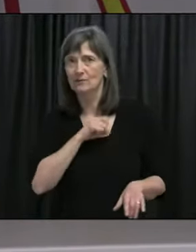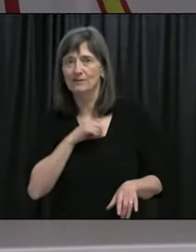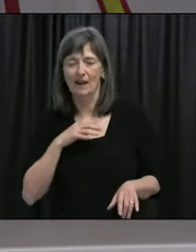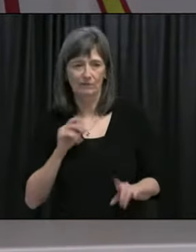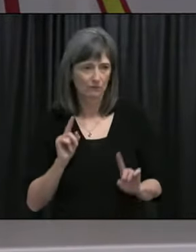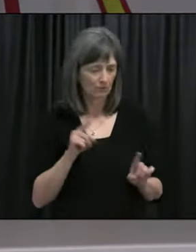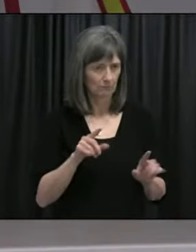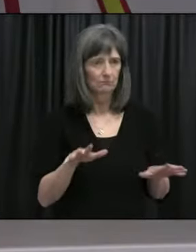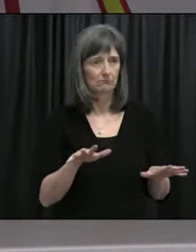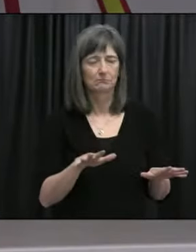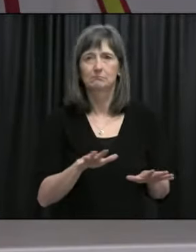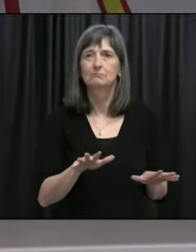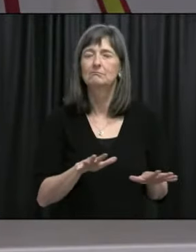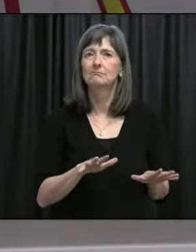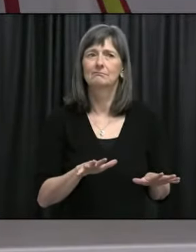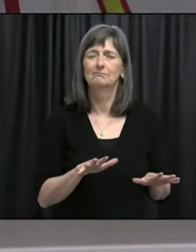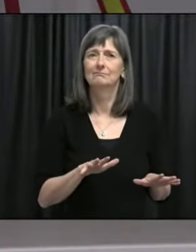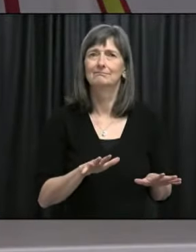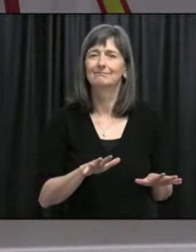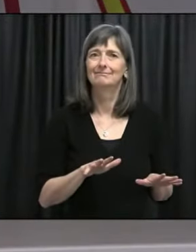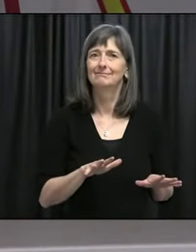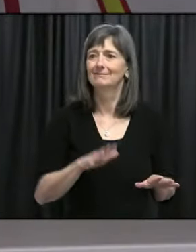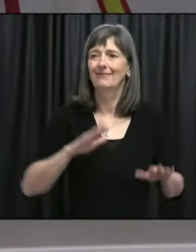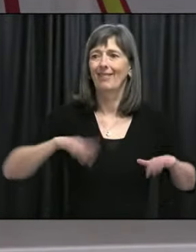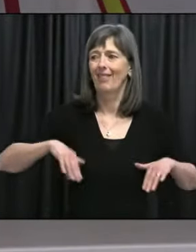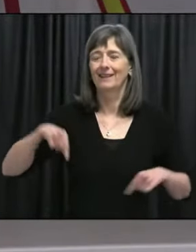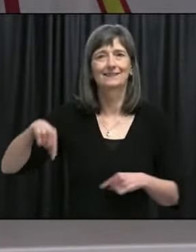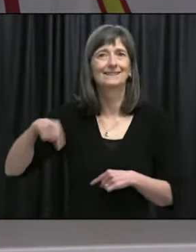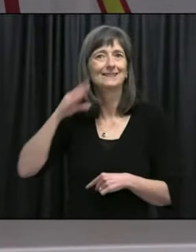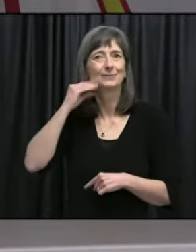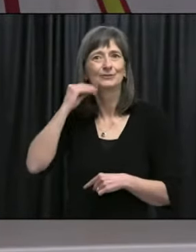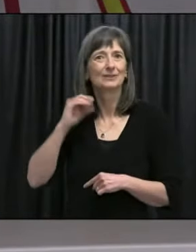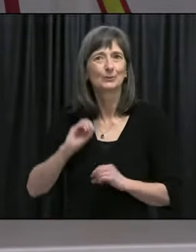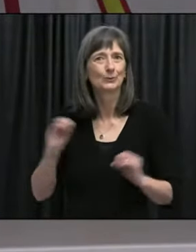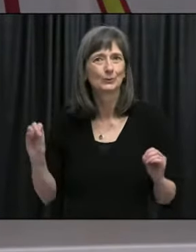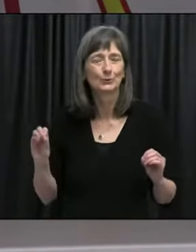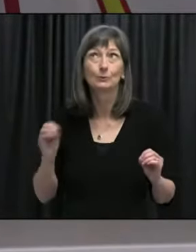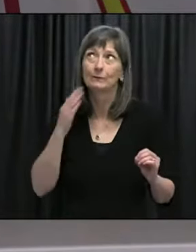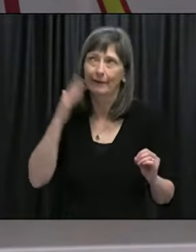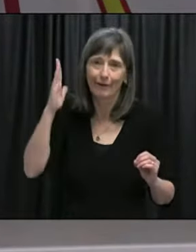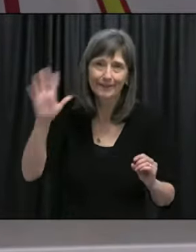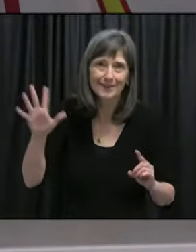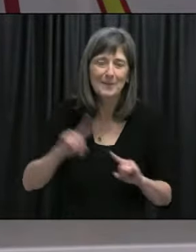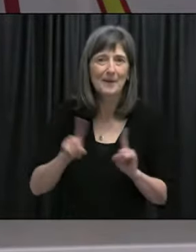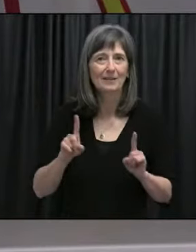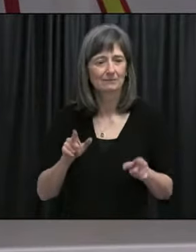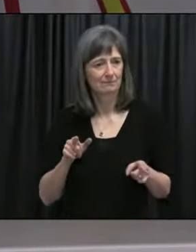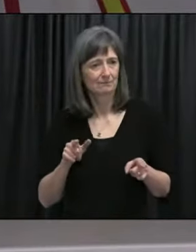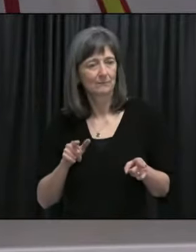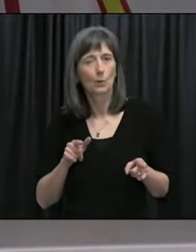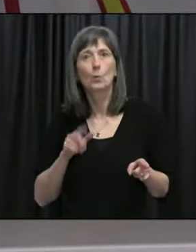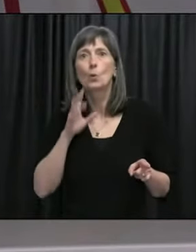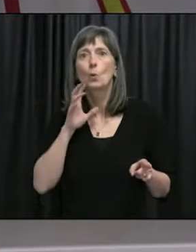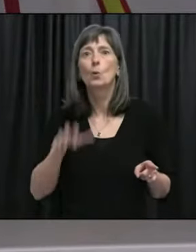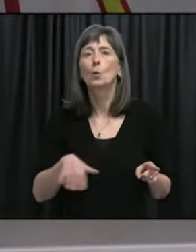staff who are on the ground and have not had that experience with COVID-19 here, thank God, in our province.